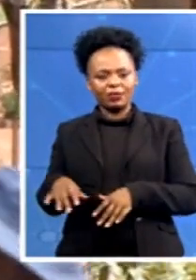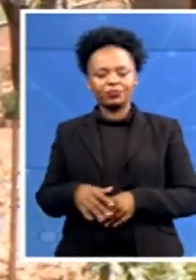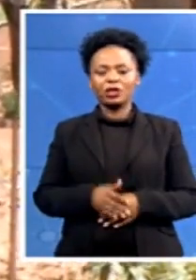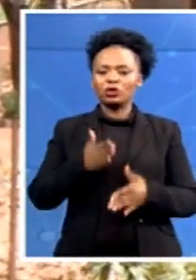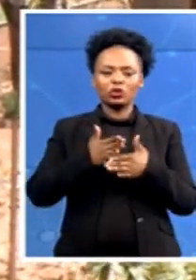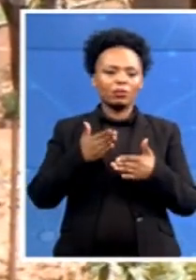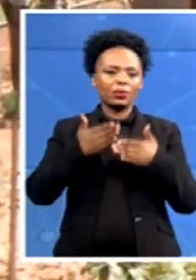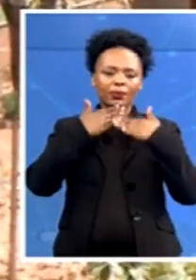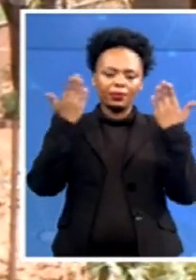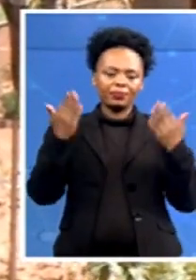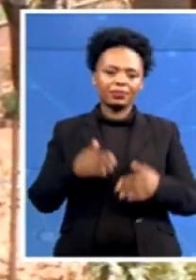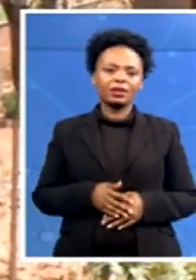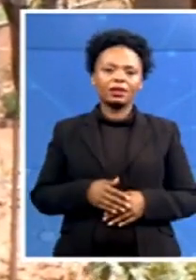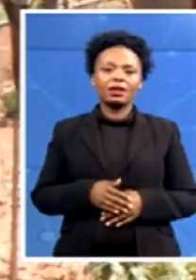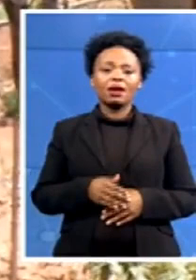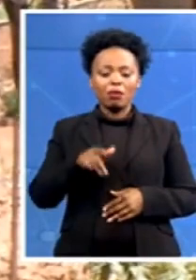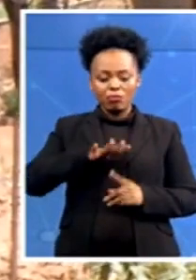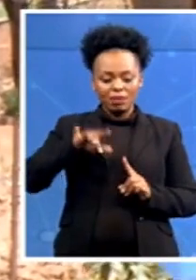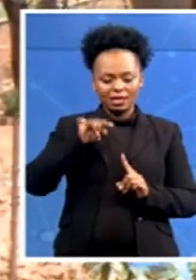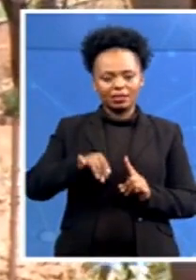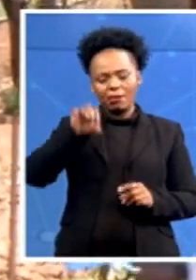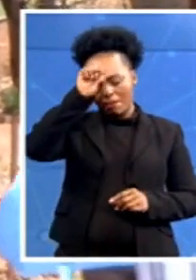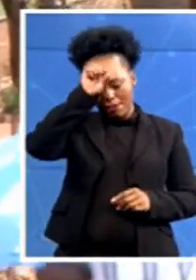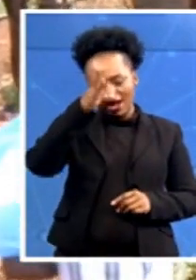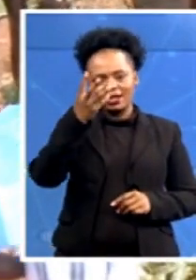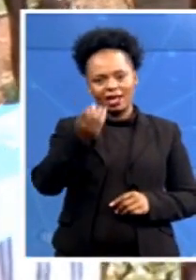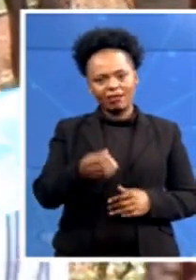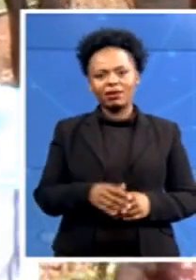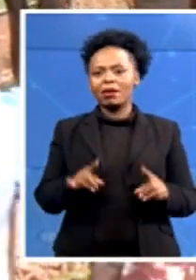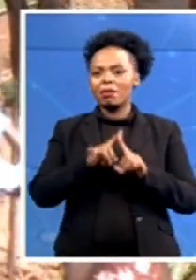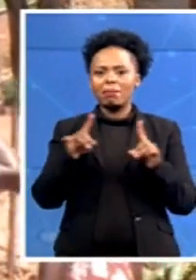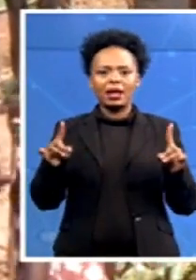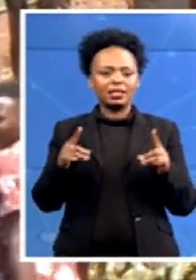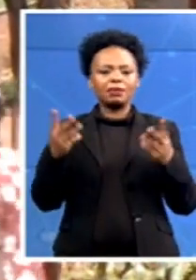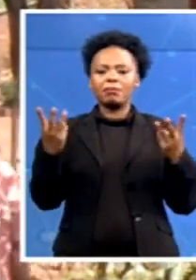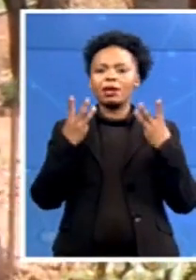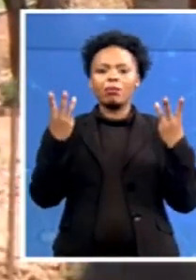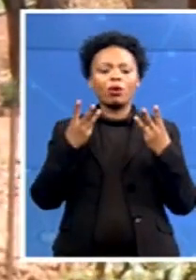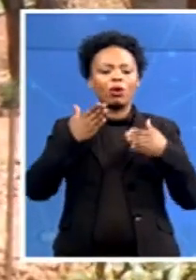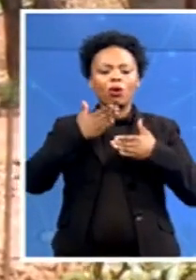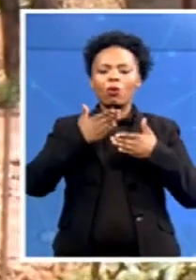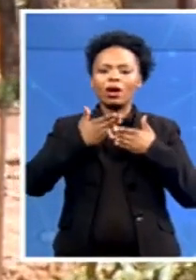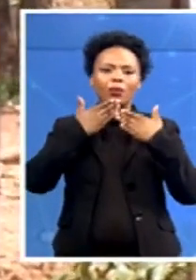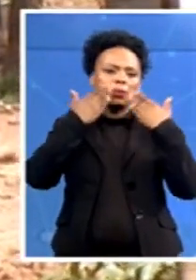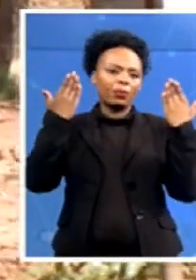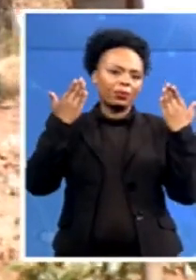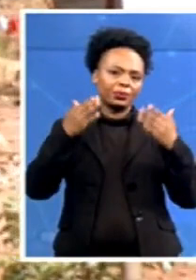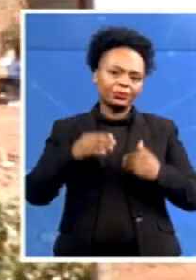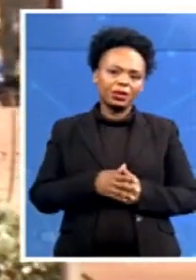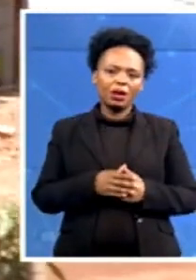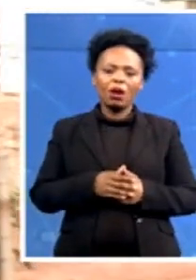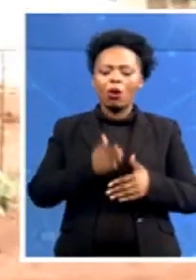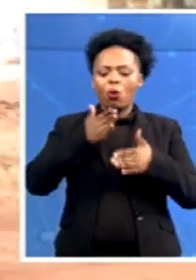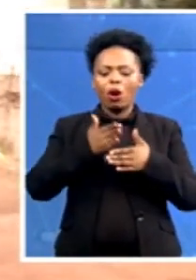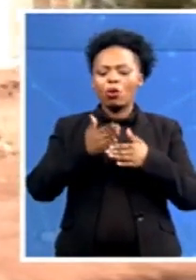But our people, they don't work. We don't have work at Tabazimbi. Mamulife, earlier you were